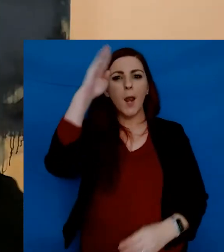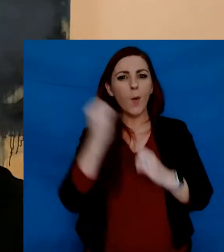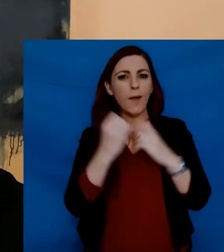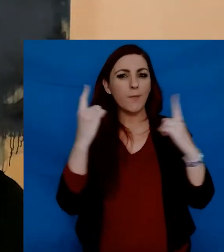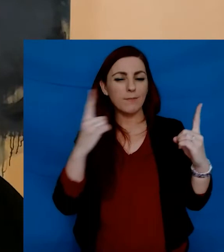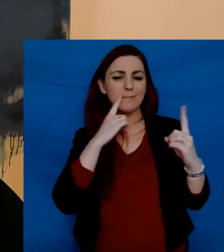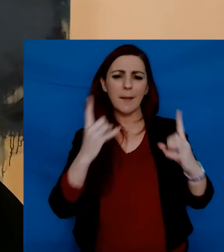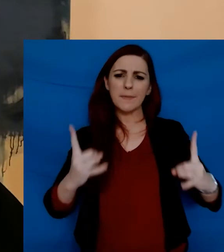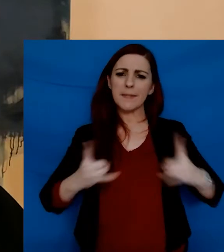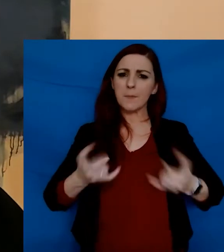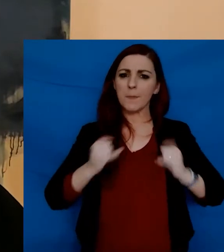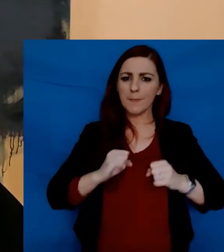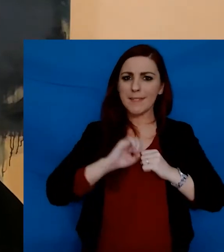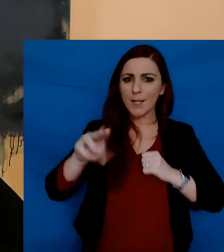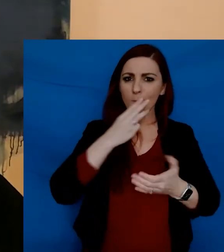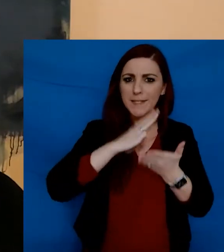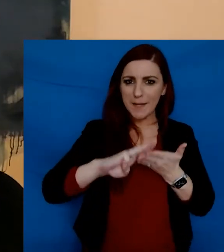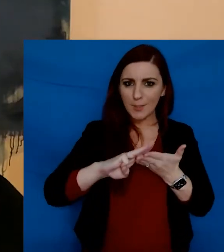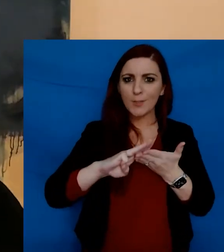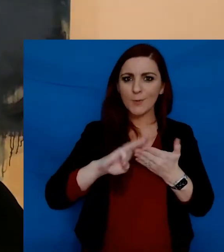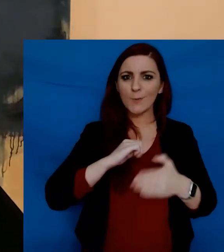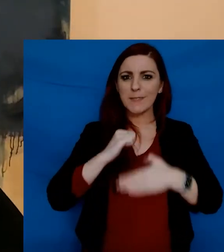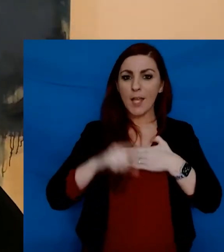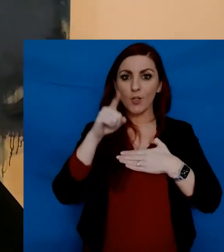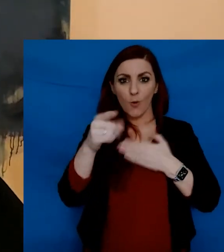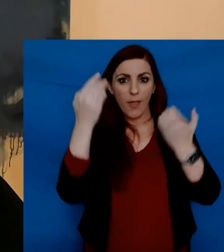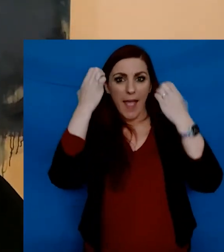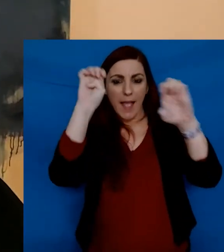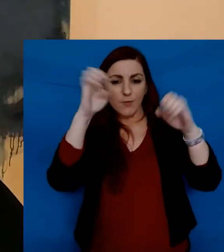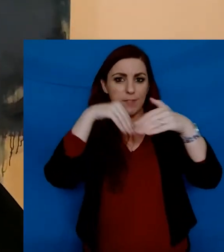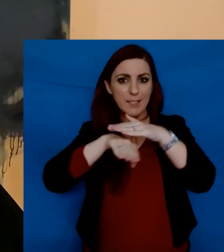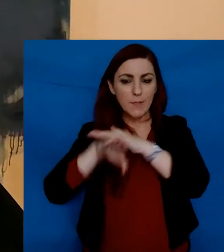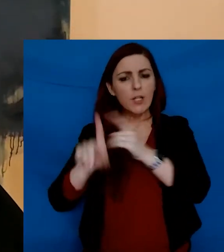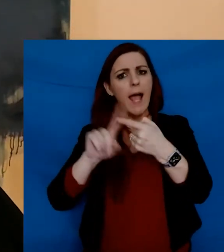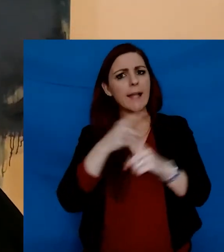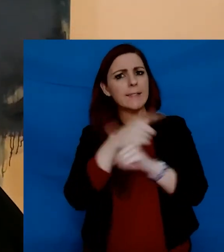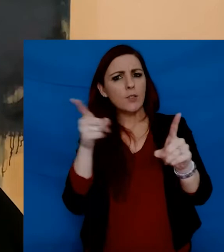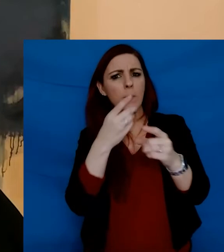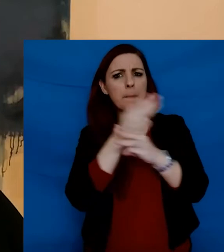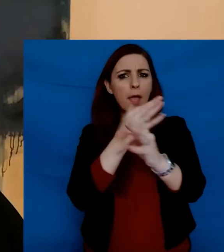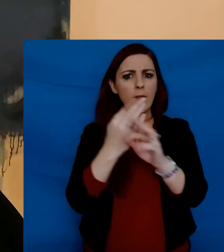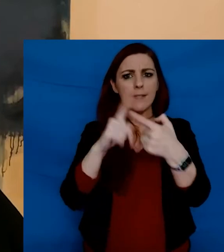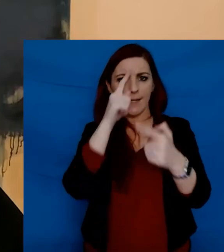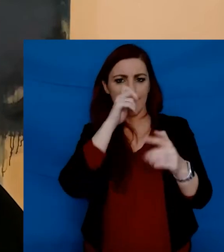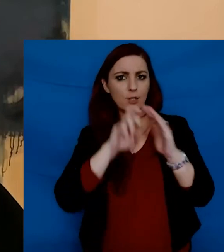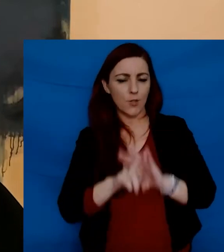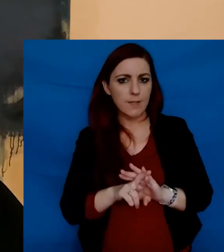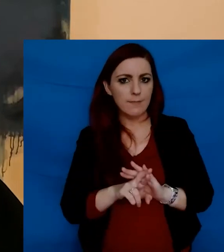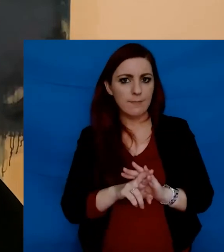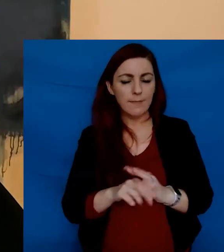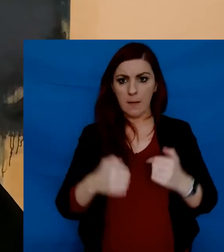Hello everybody. I'm delighted to be able to send this message to you, our entrance exhibitioners, and to your parents and teachers.